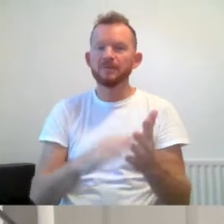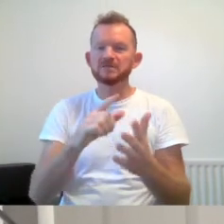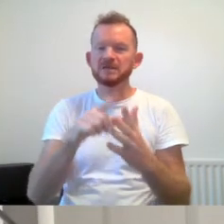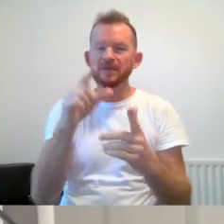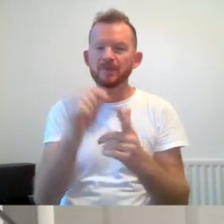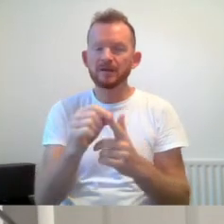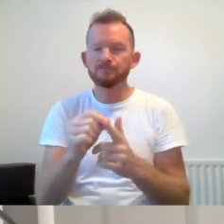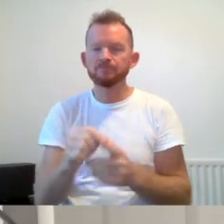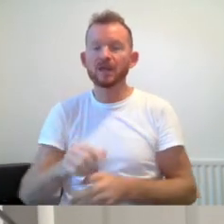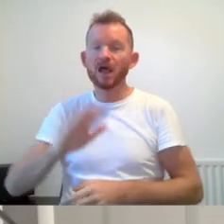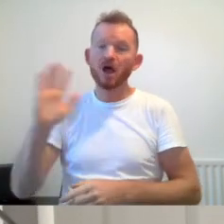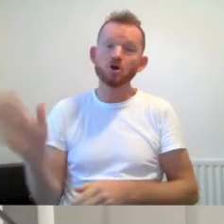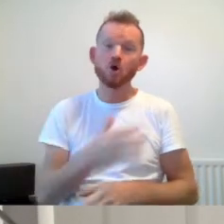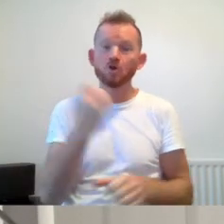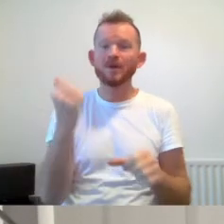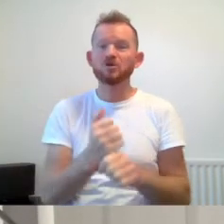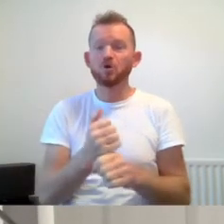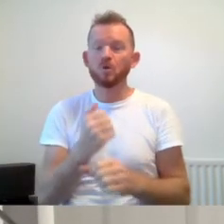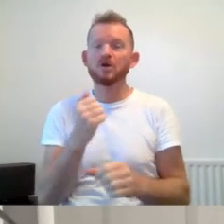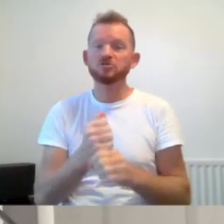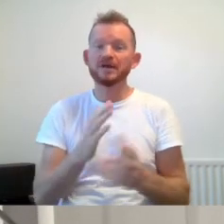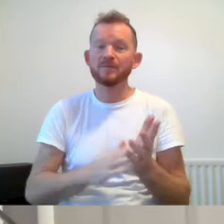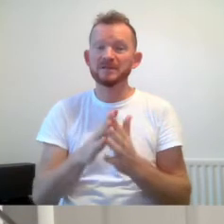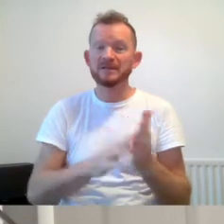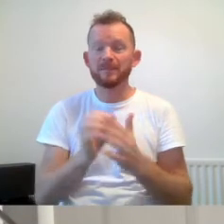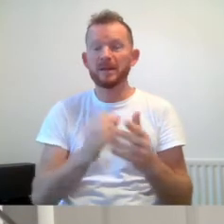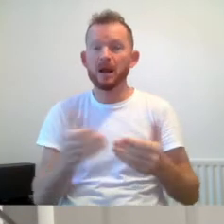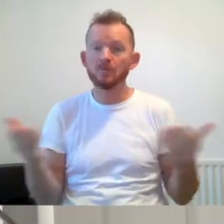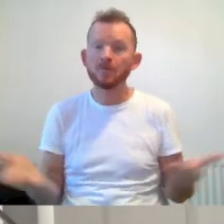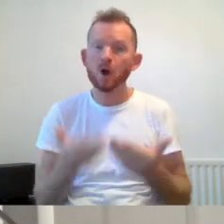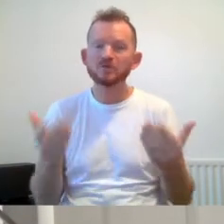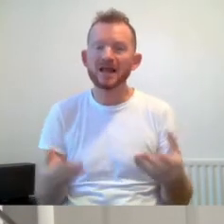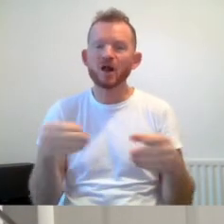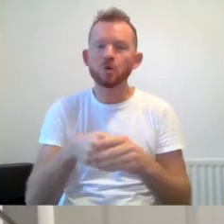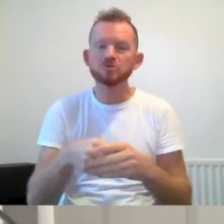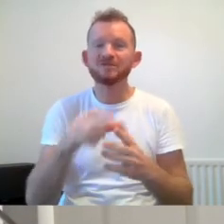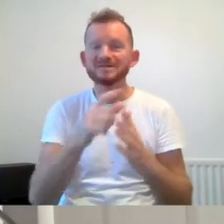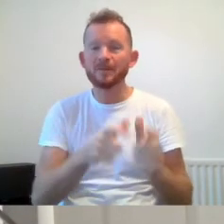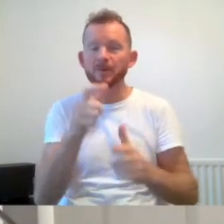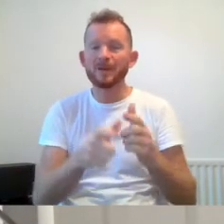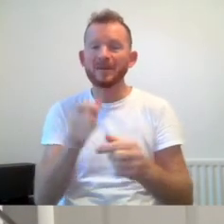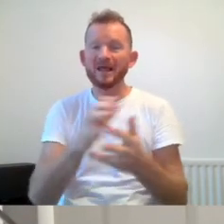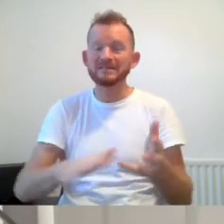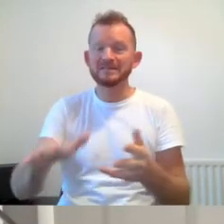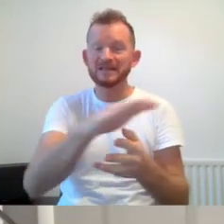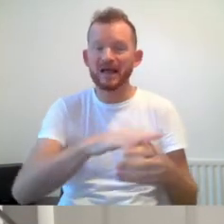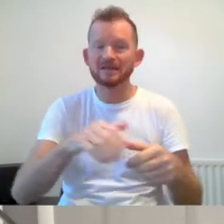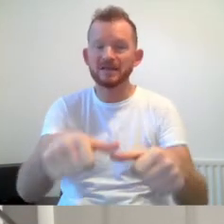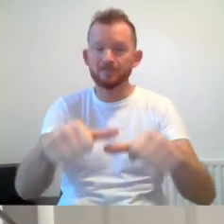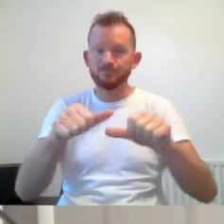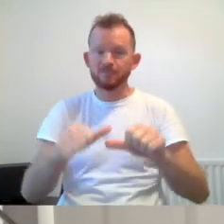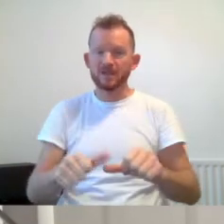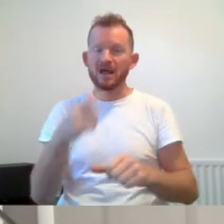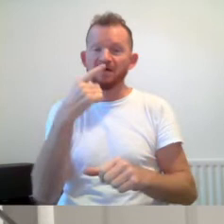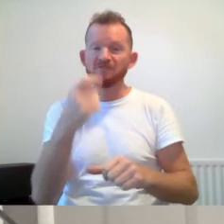that we do, GMCDP aims to promote the inclusion of disabled people in society, find and challenge the